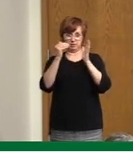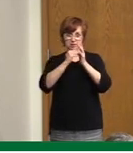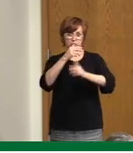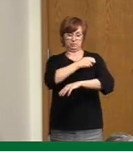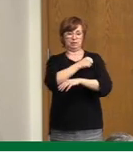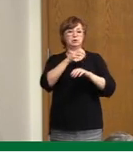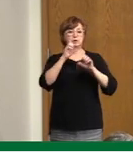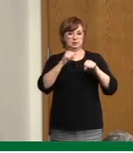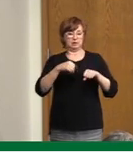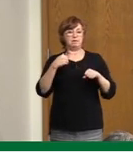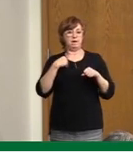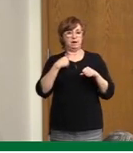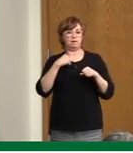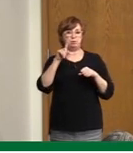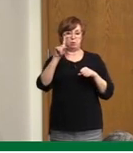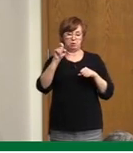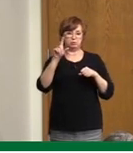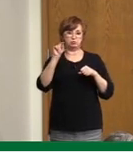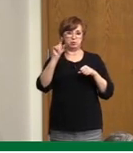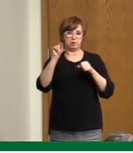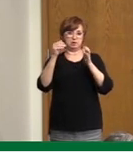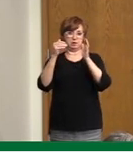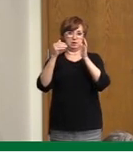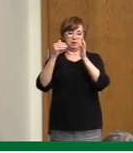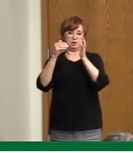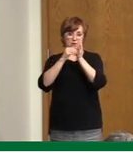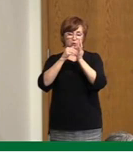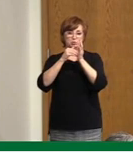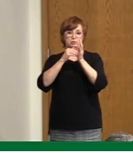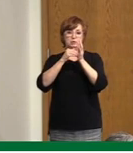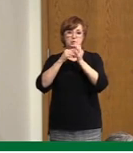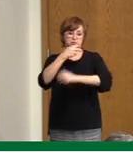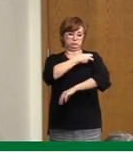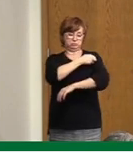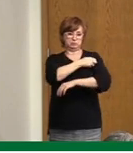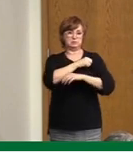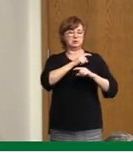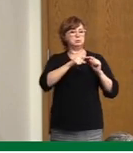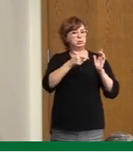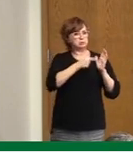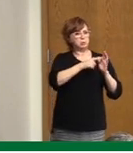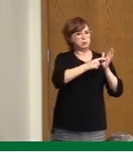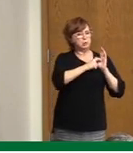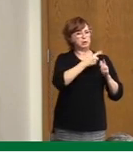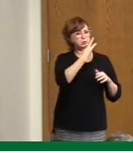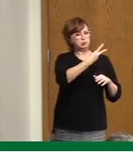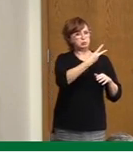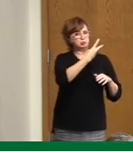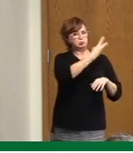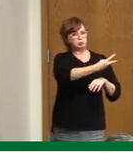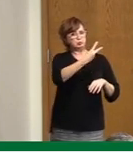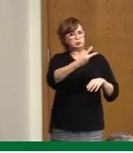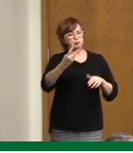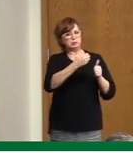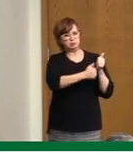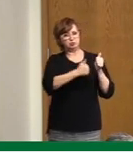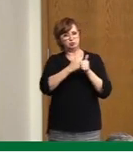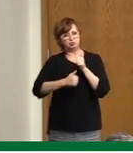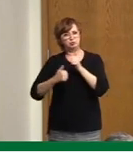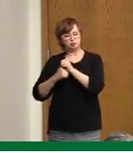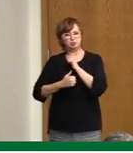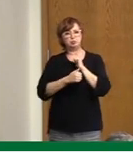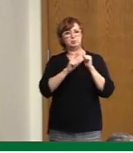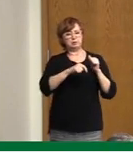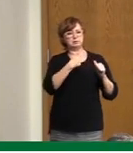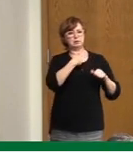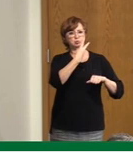This is just based on the deliveries from Pfizer and Moderna who have applied for their vaccine approvals. In the last few days,